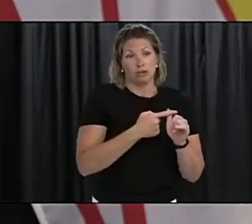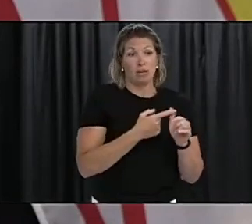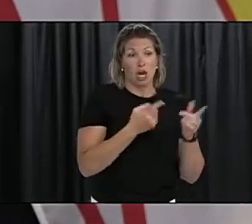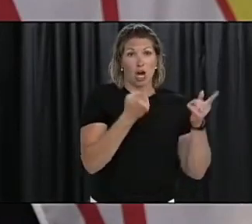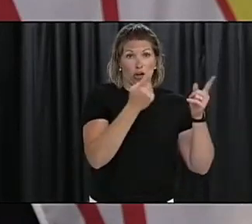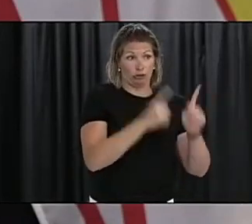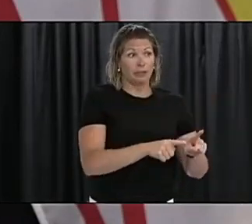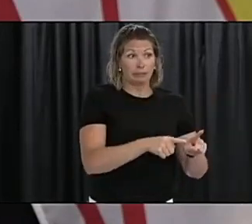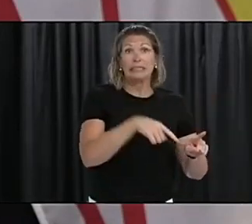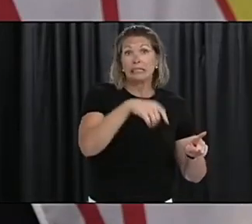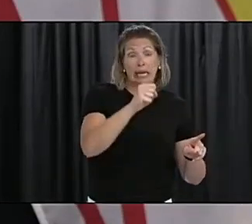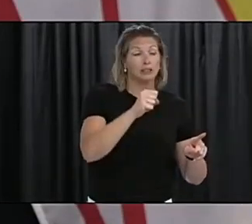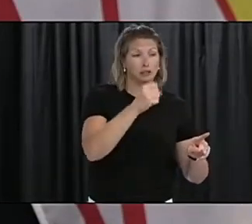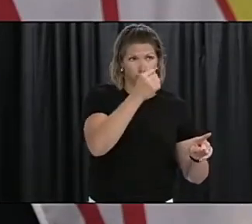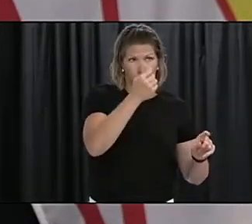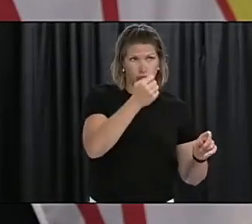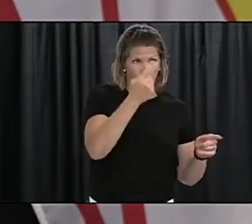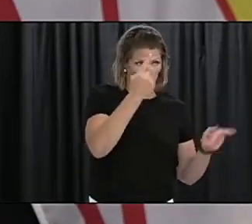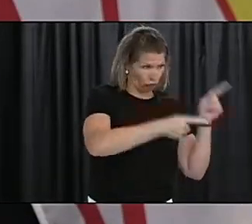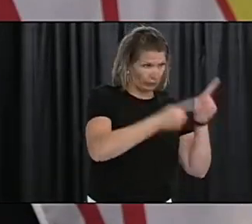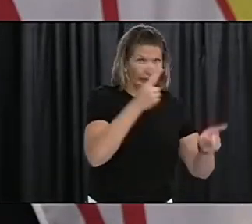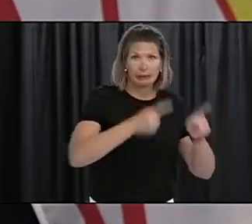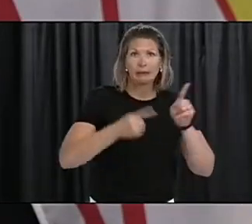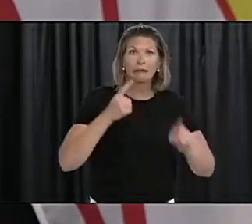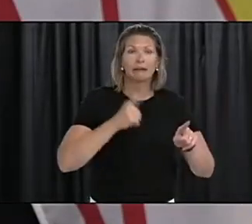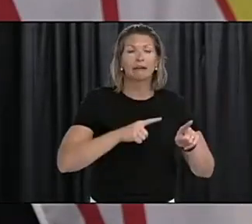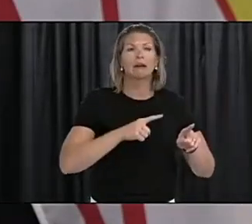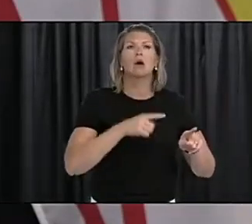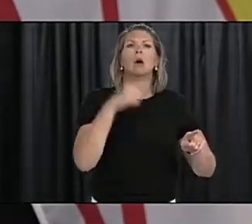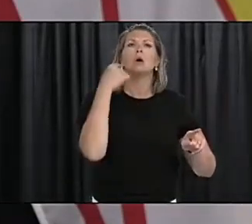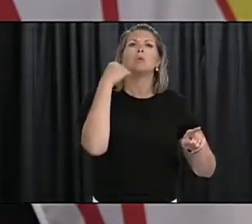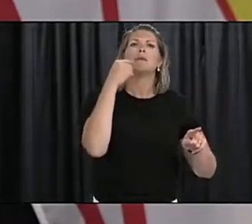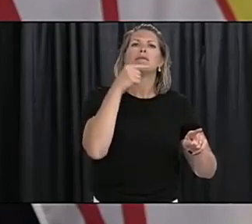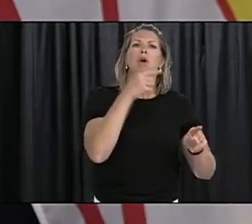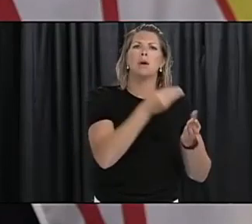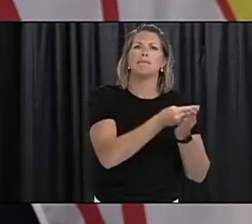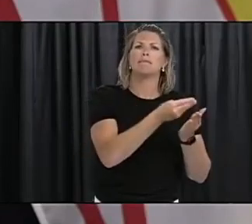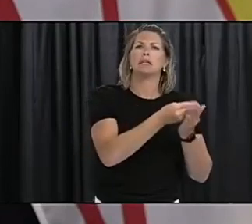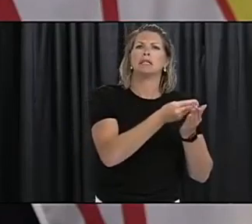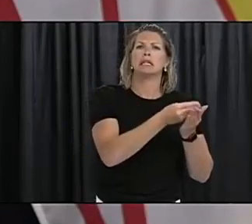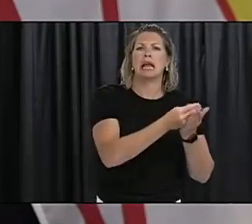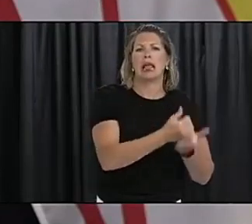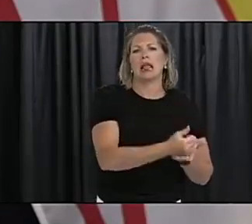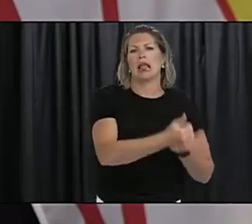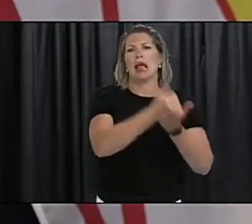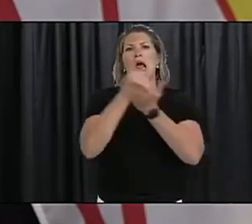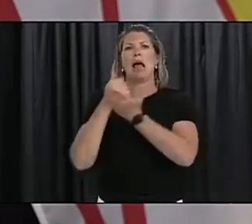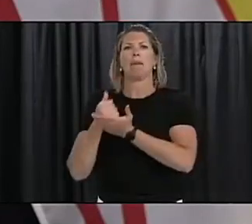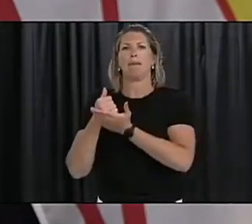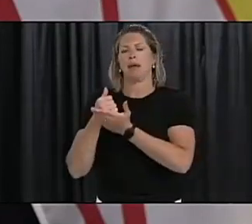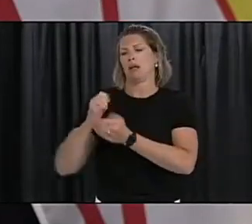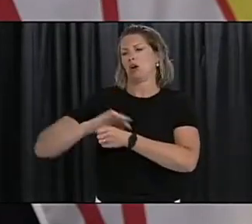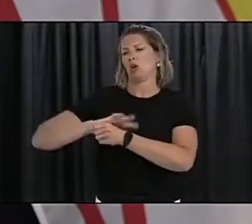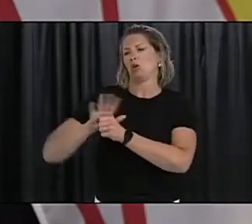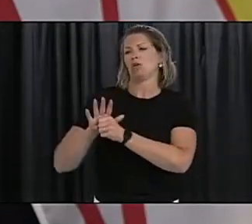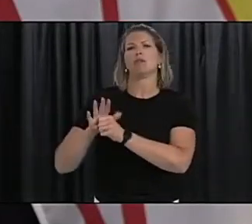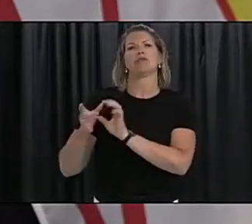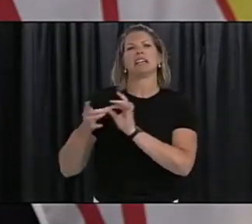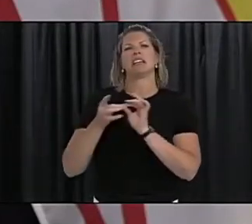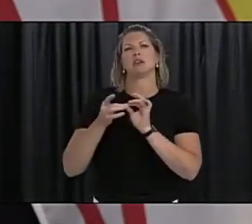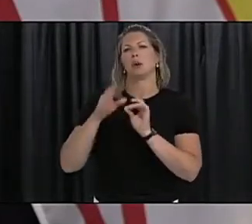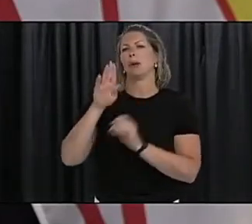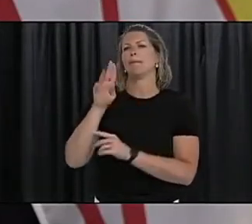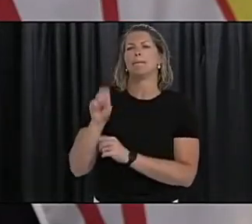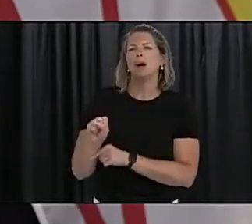Newfoundland and Labrador will consider the requirements to offset the cost of COVID-19 with our public transit system.